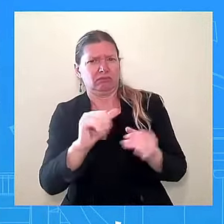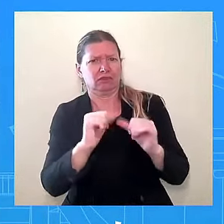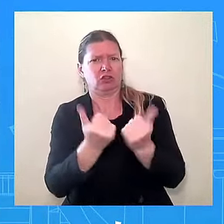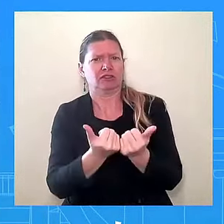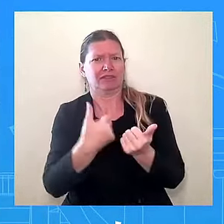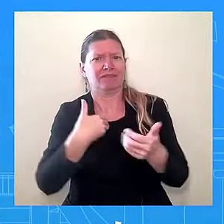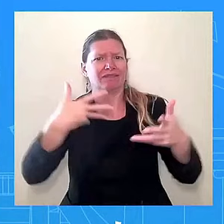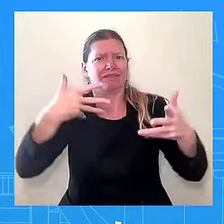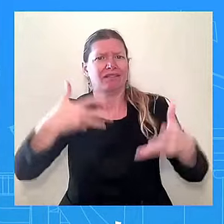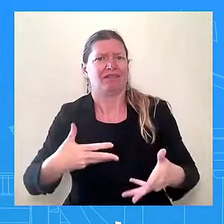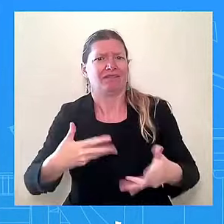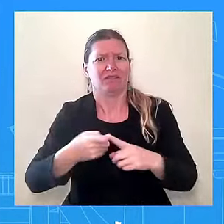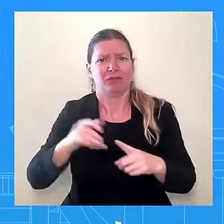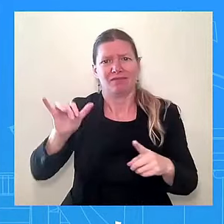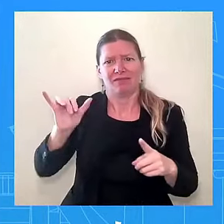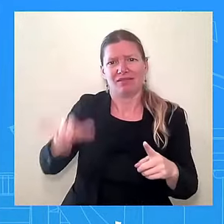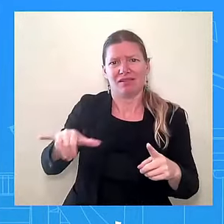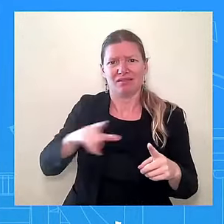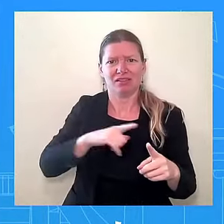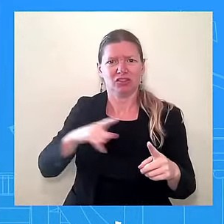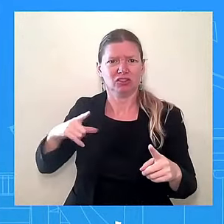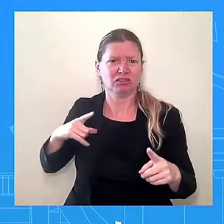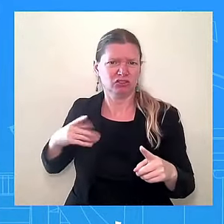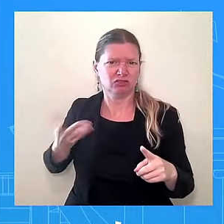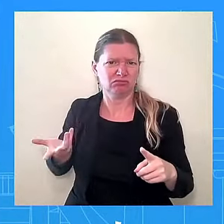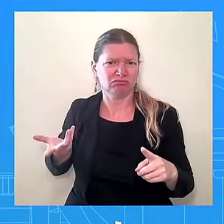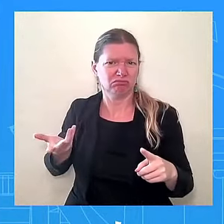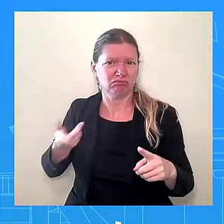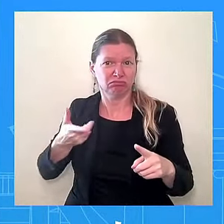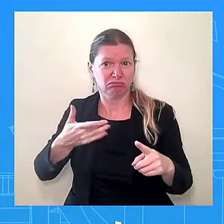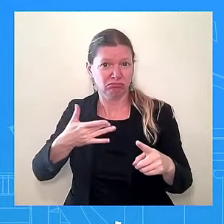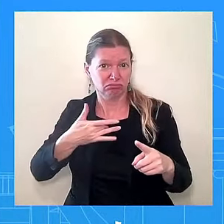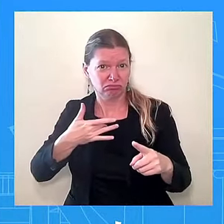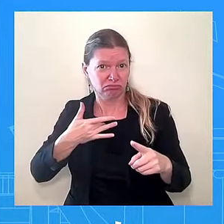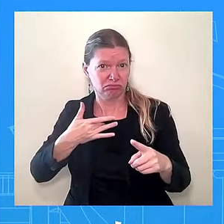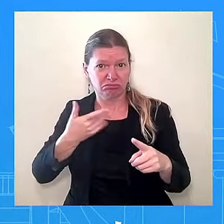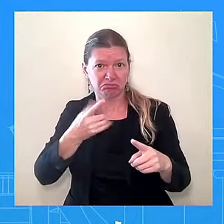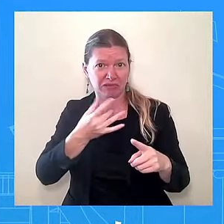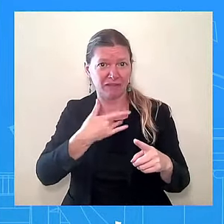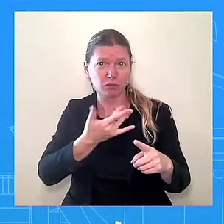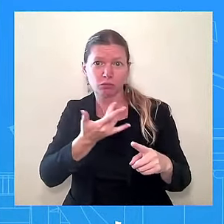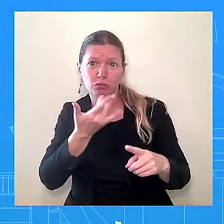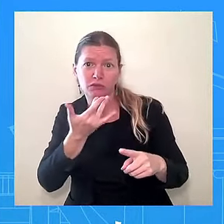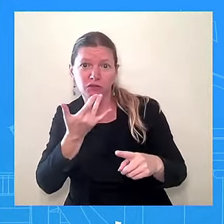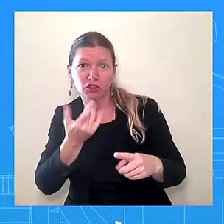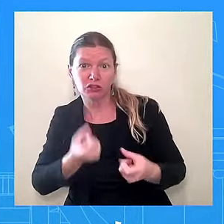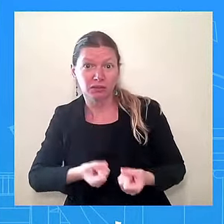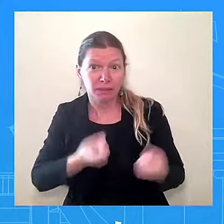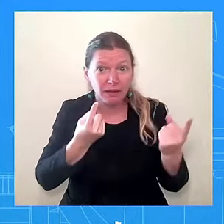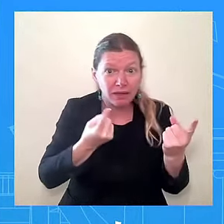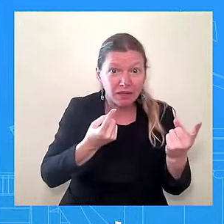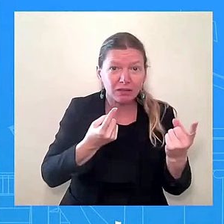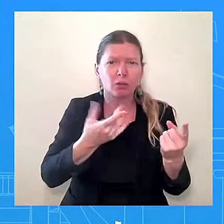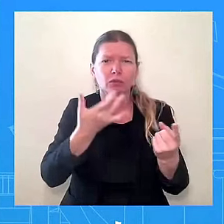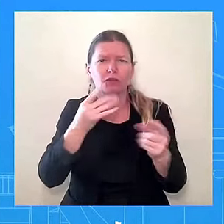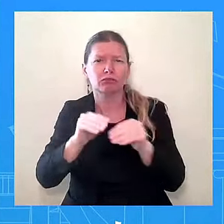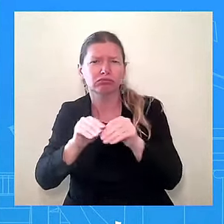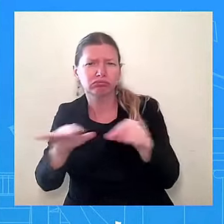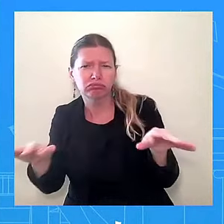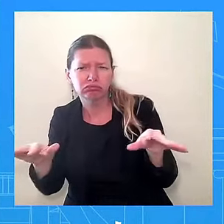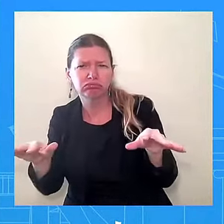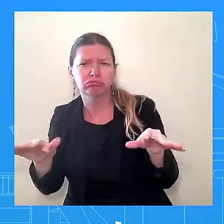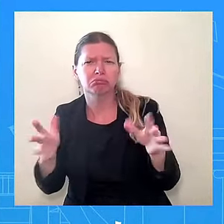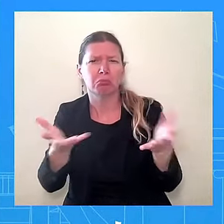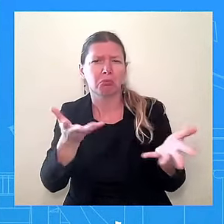November. There's not pressure. You want to make sure that you're investing those resources wisely. I will tell you,